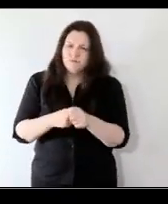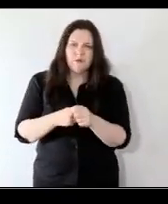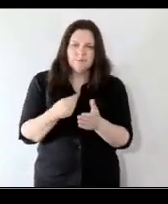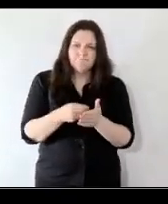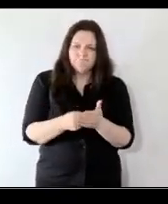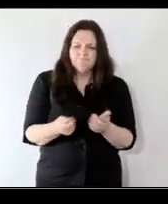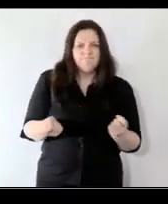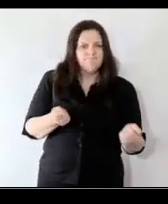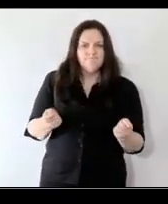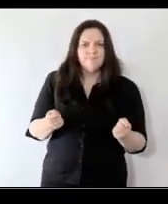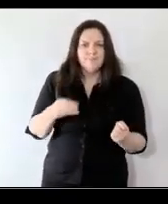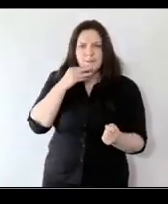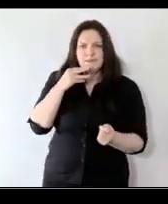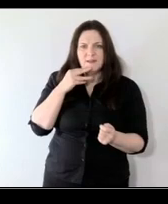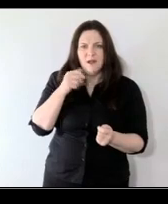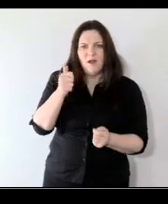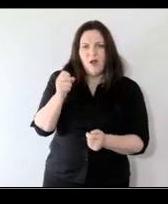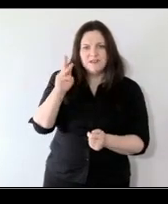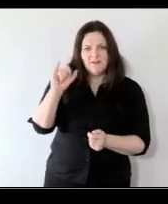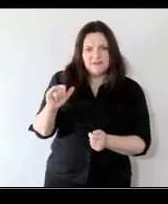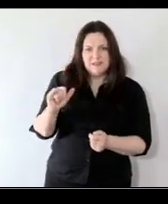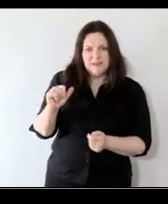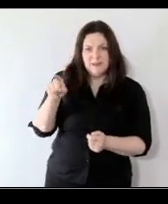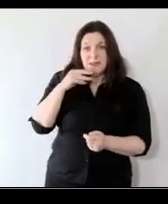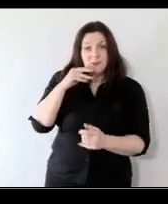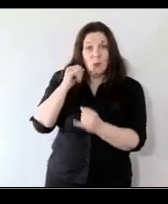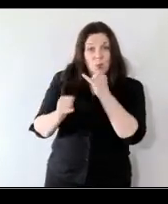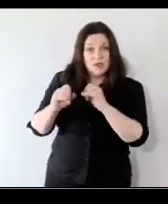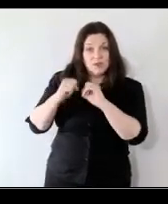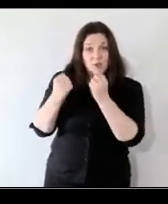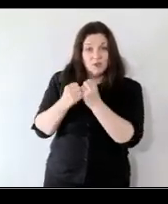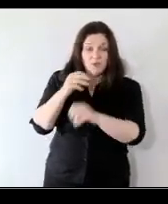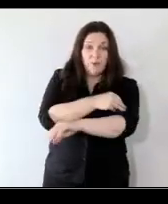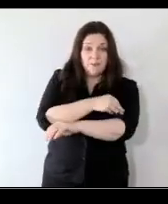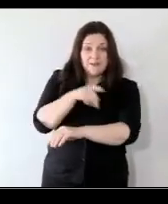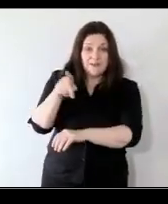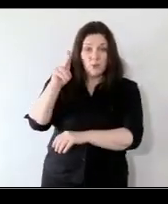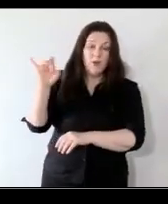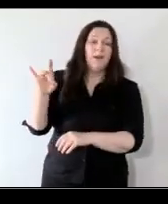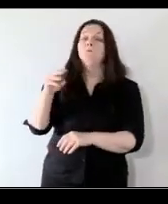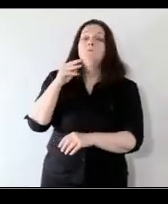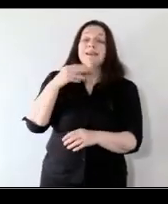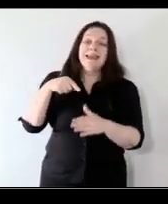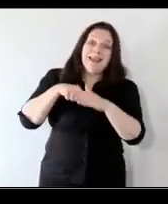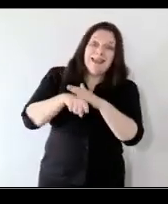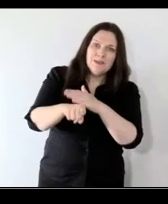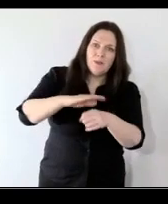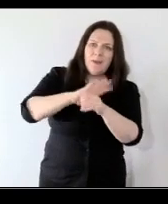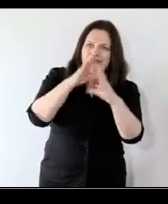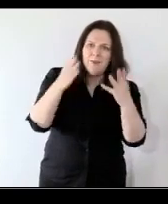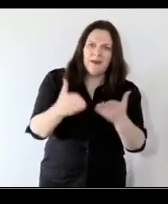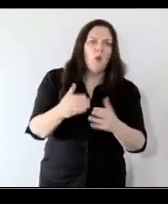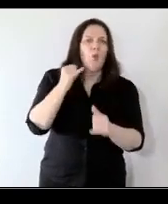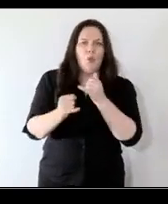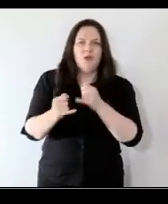which actually worsened health and social problems so that we entered the pandemic in a worse state than we had been